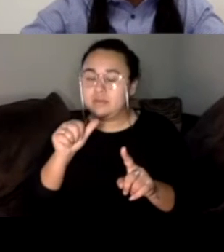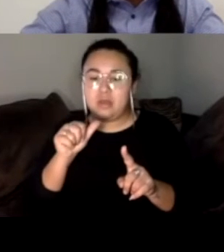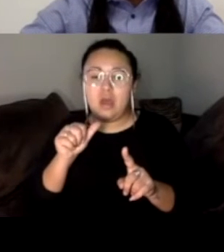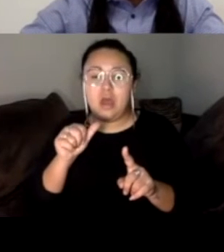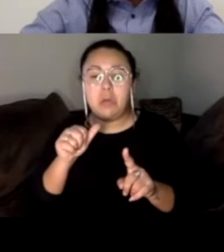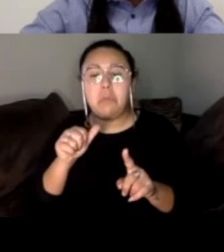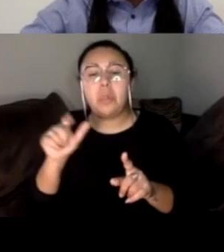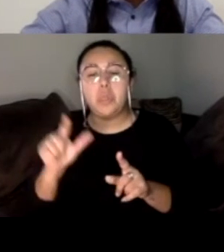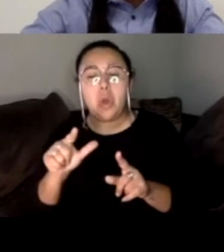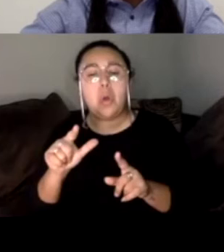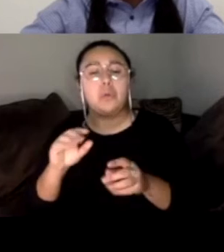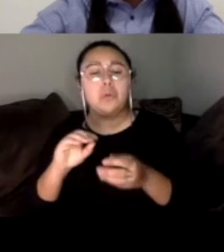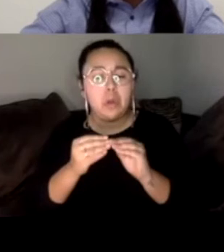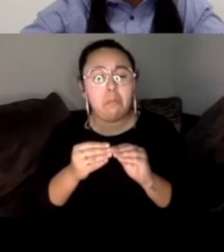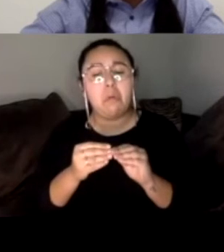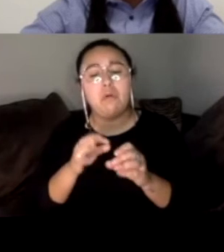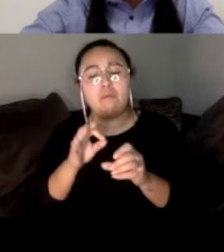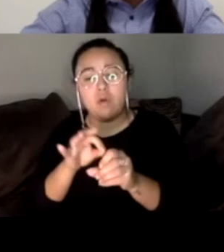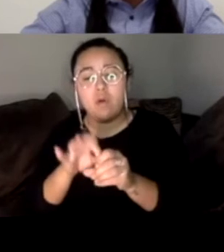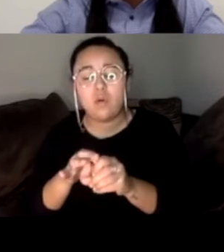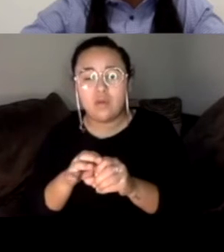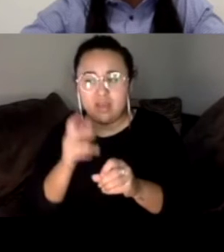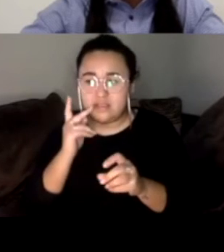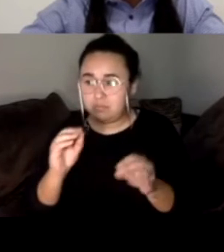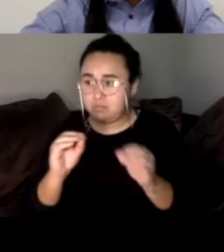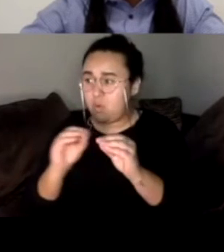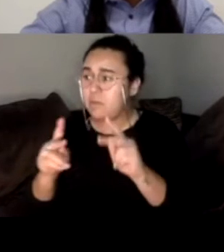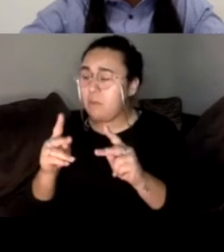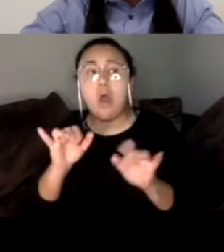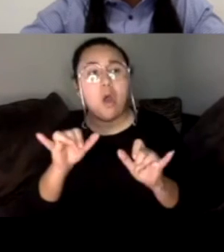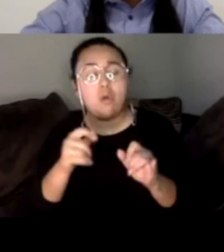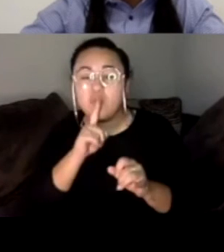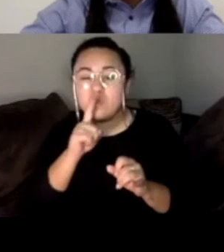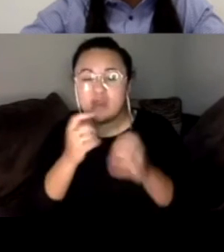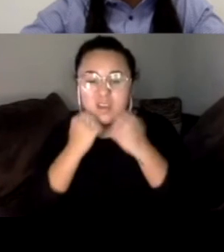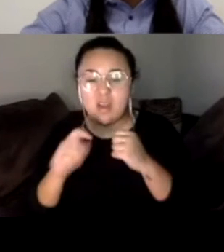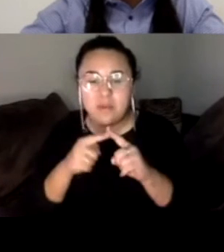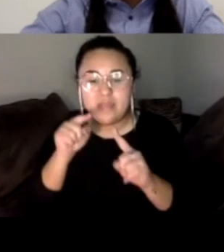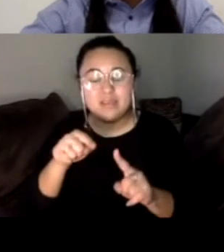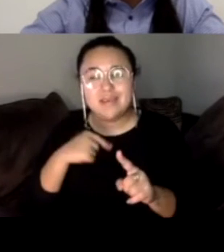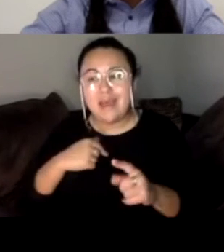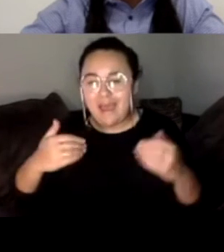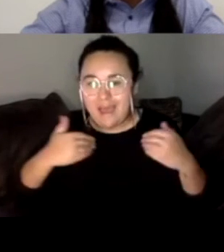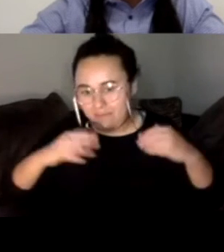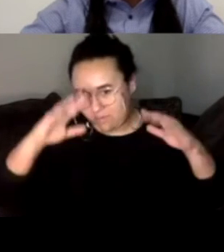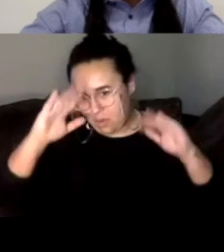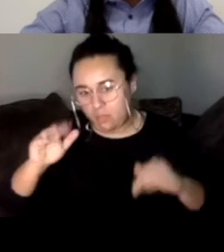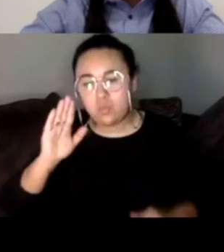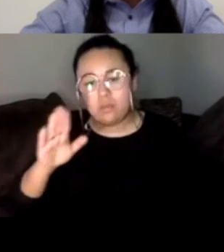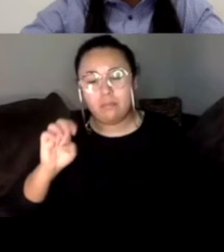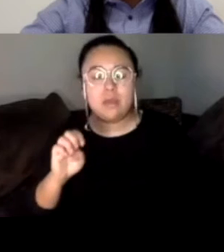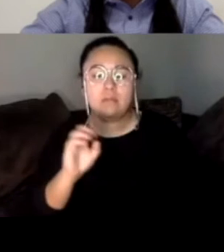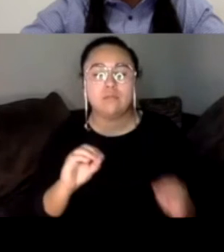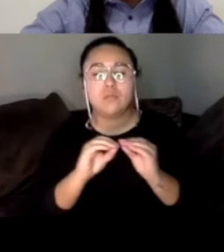weeks, especially seeing people who haven't been as engaged politically starting to like really care about this. like, Oh, wow. I have a hope that it will be much